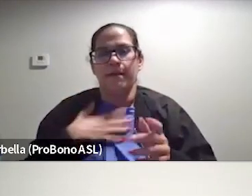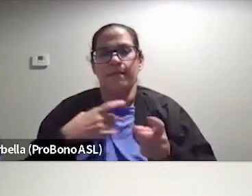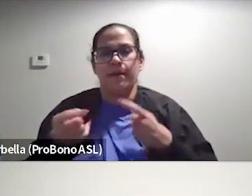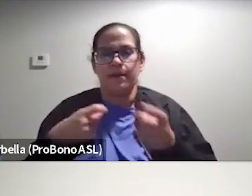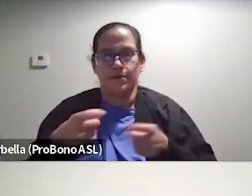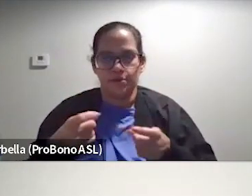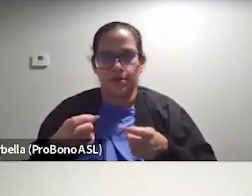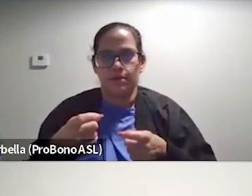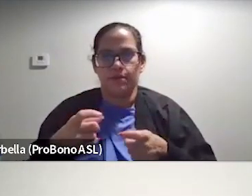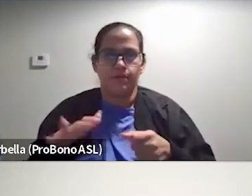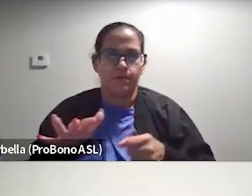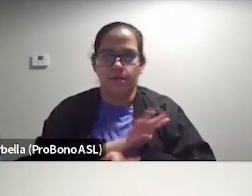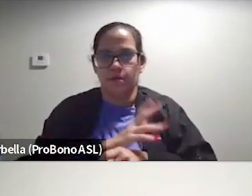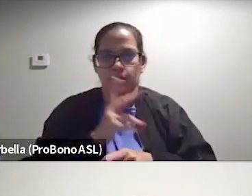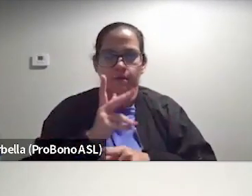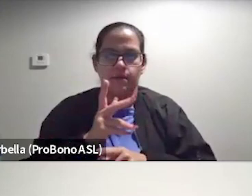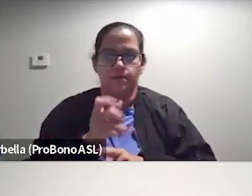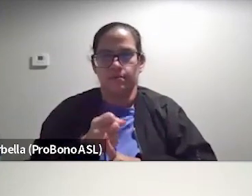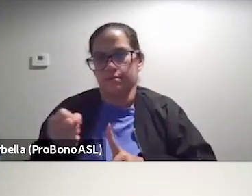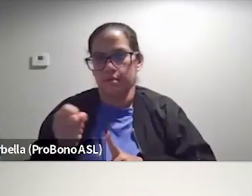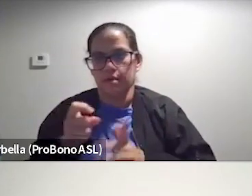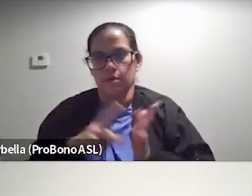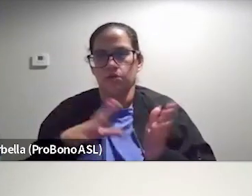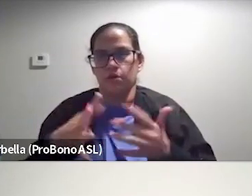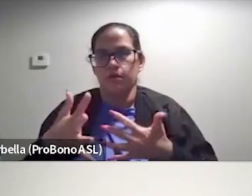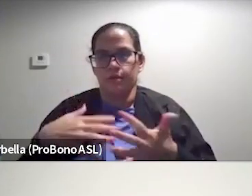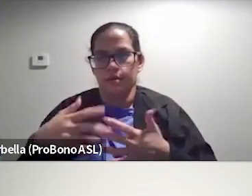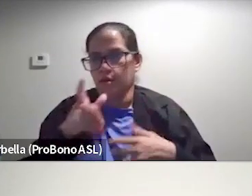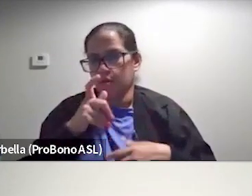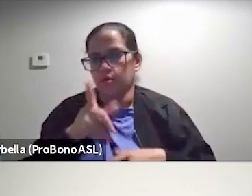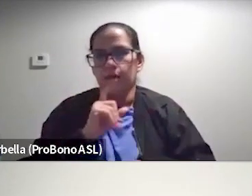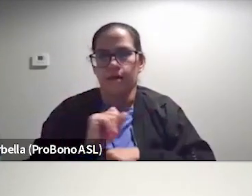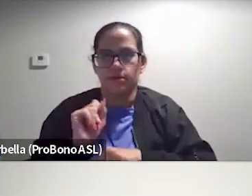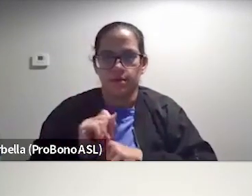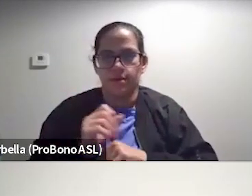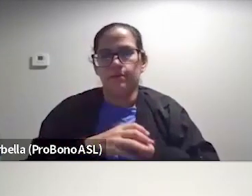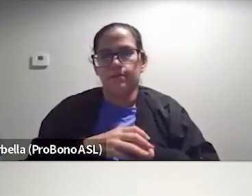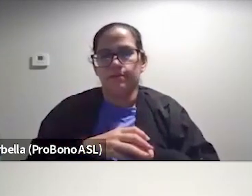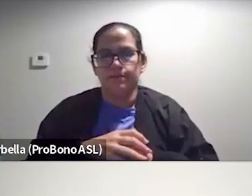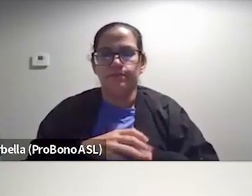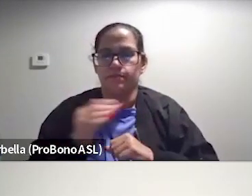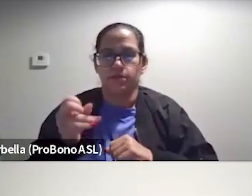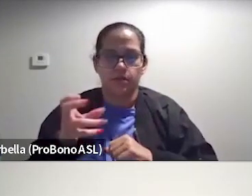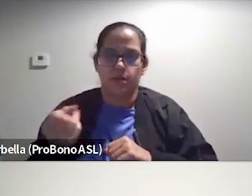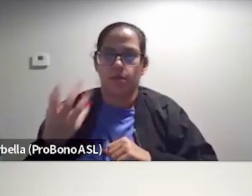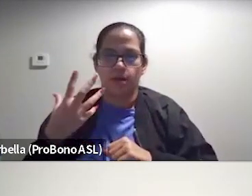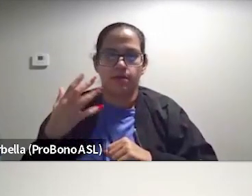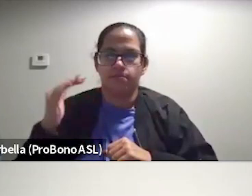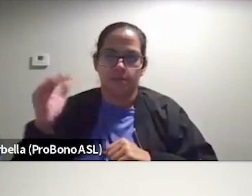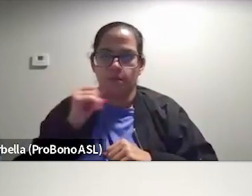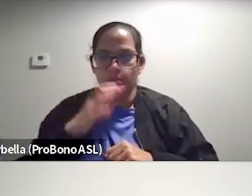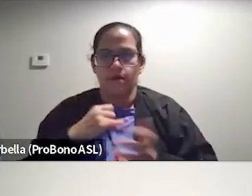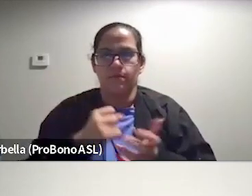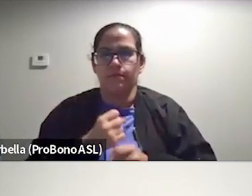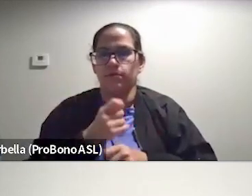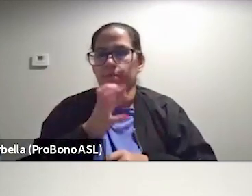fully stepped me aside and was like, so what's your vibe? Like, who are you actually? And she is a white small woman and was like, I just want to